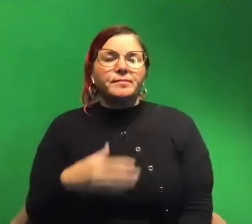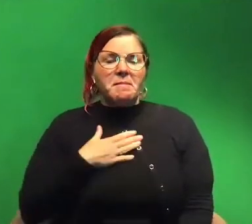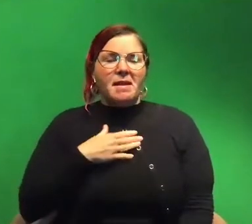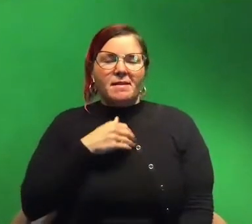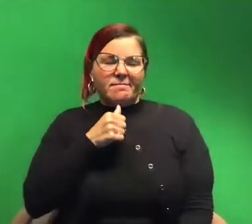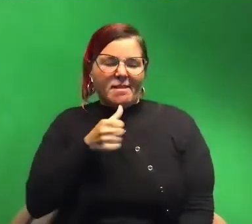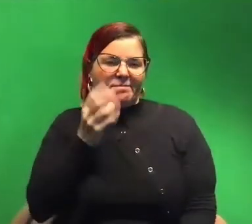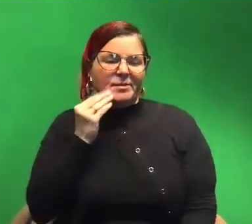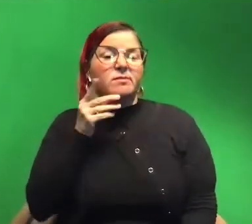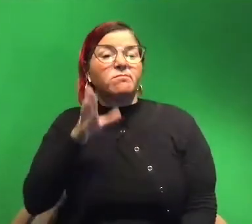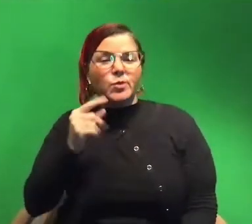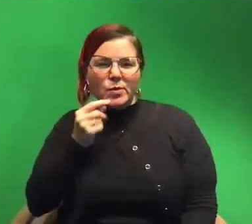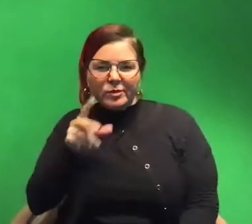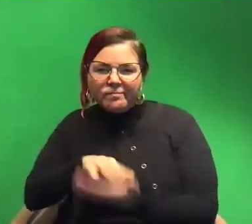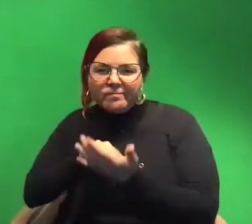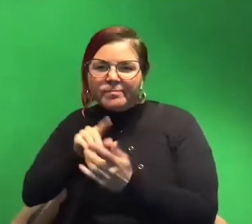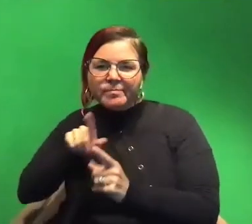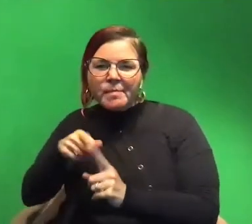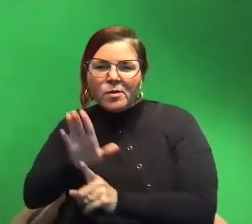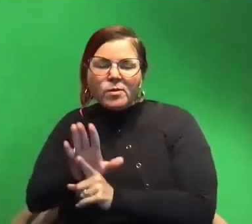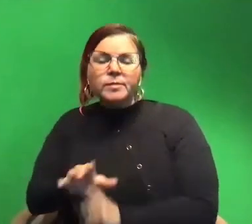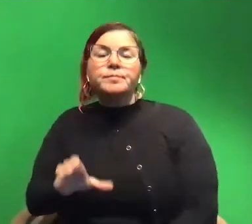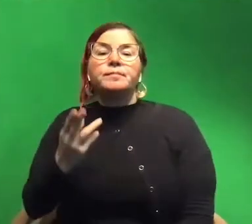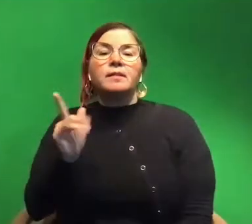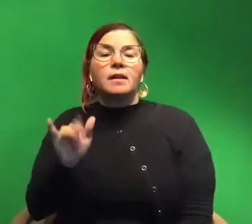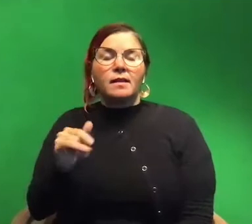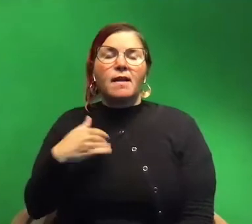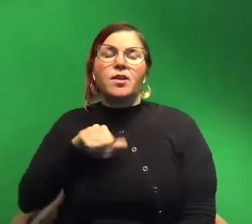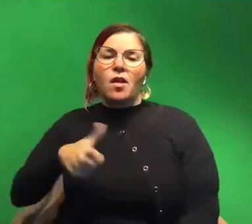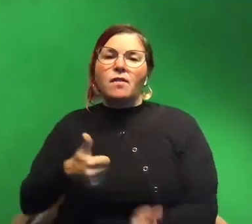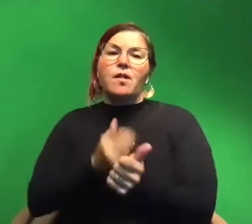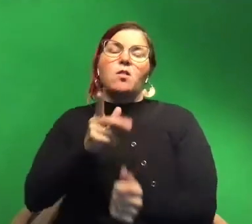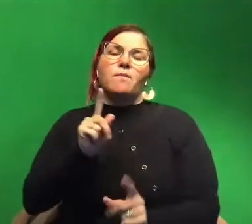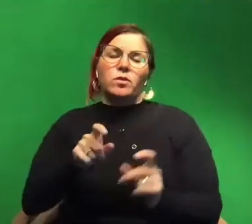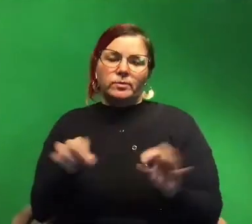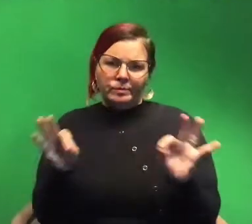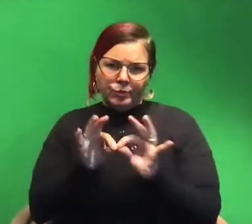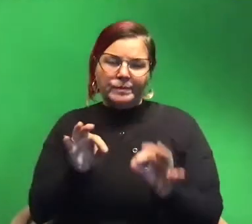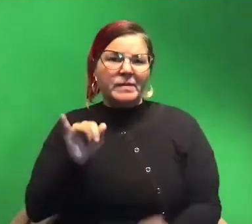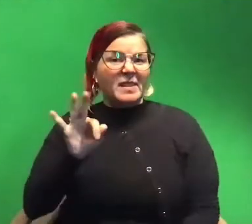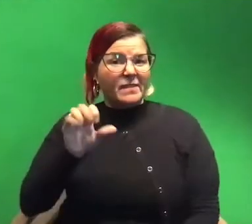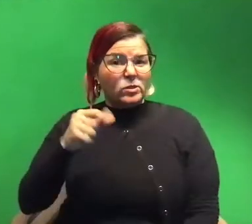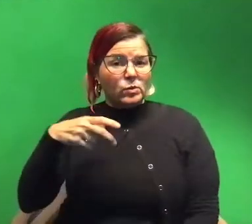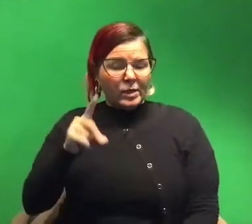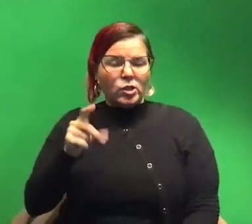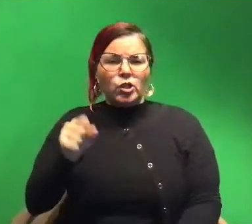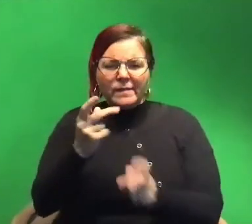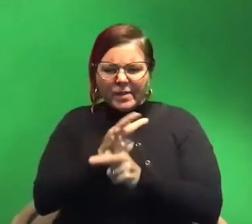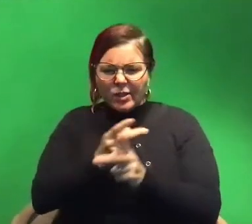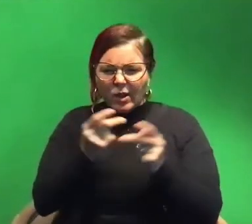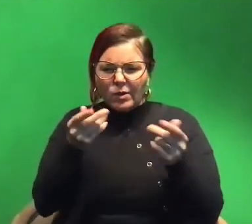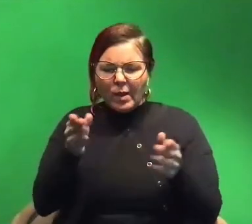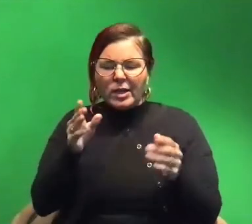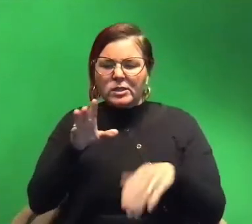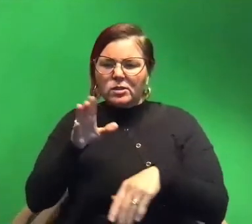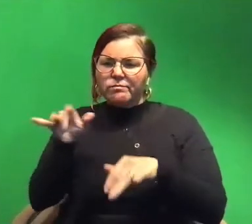hear about. I love that. Um so okay Haley's got another follow-up very important question. If squid could figure out a way to stay on land